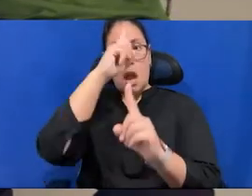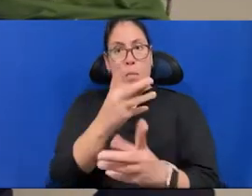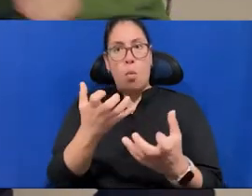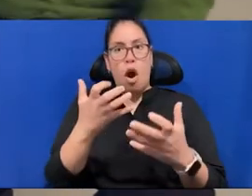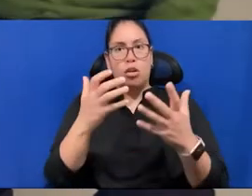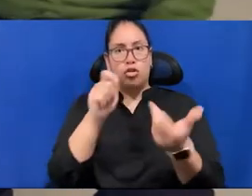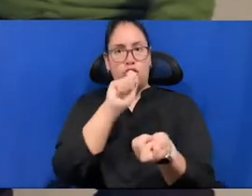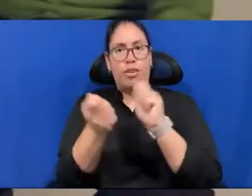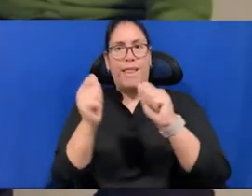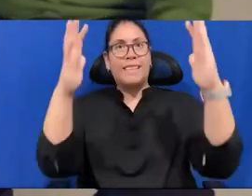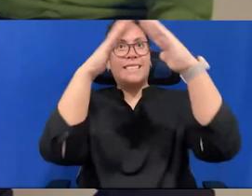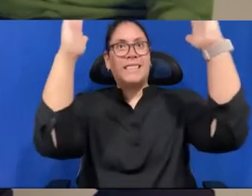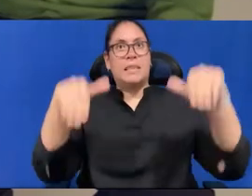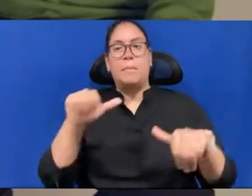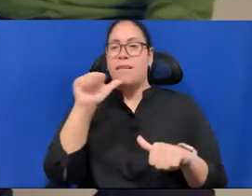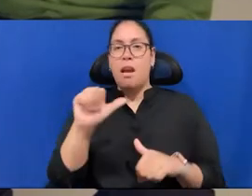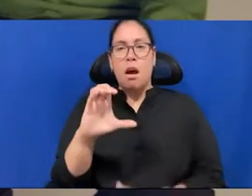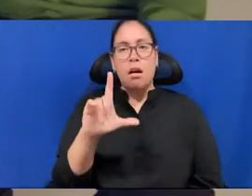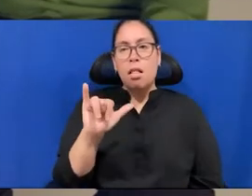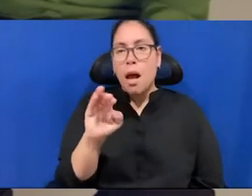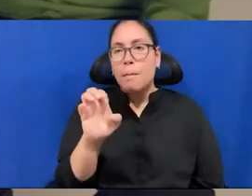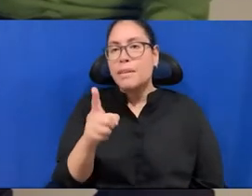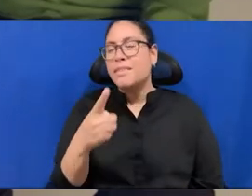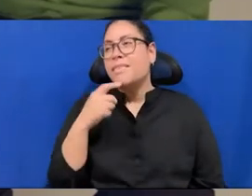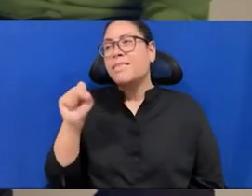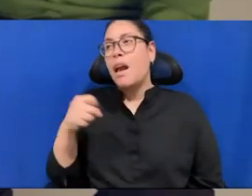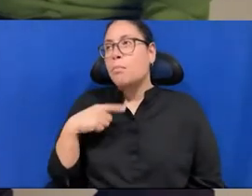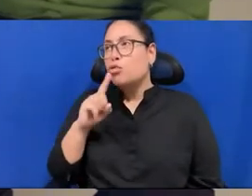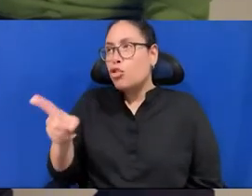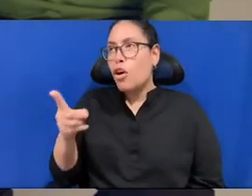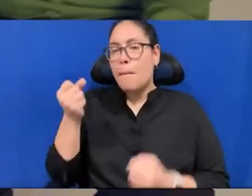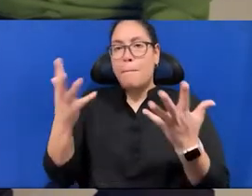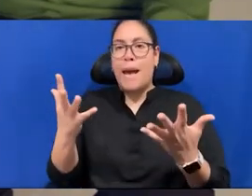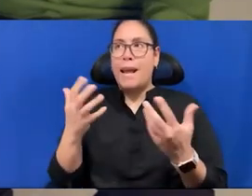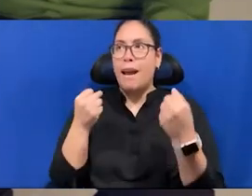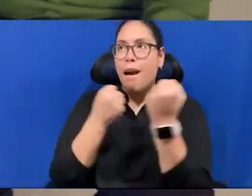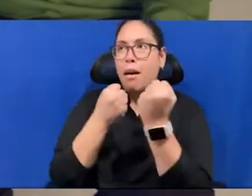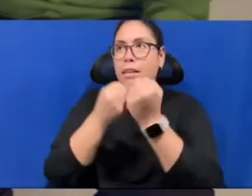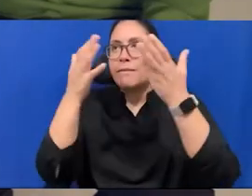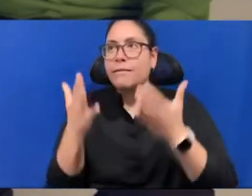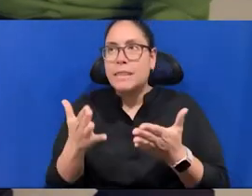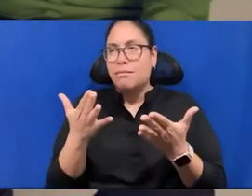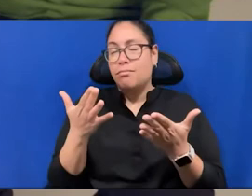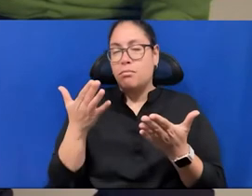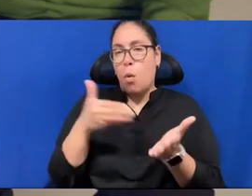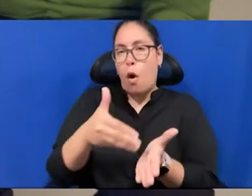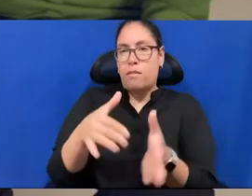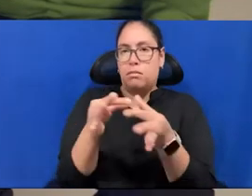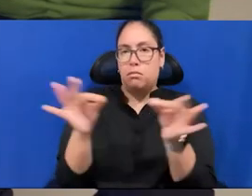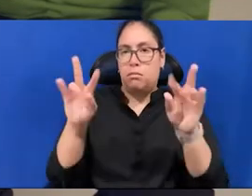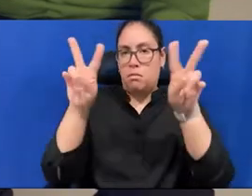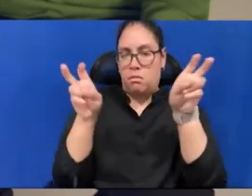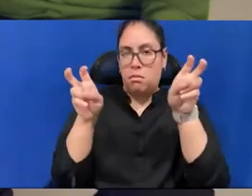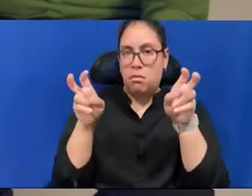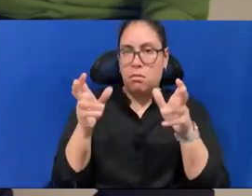say this, that, you know, as the phrase from many activists around the world, but I think so is, here, how are, usos y cotumbres, no, our habits,